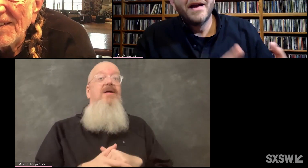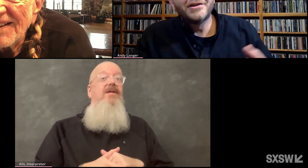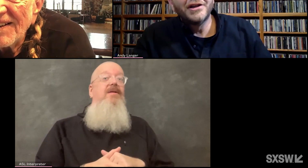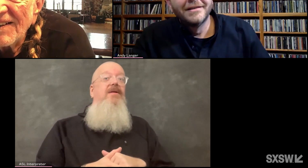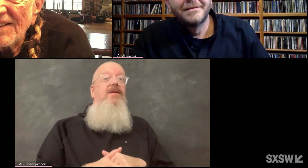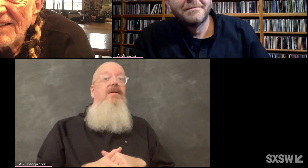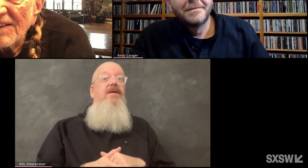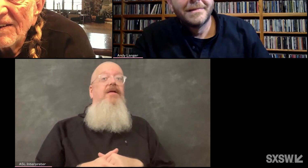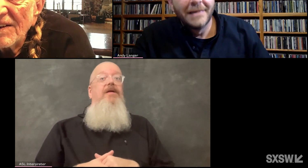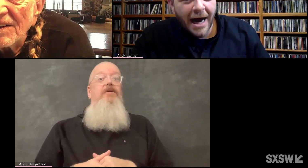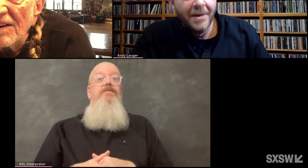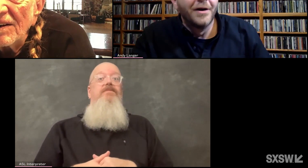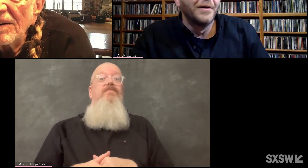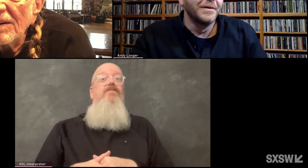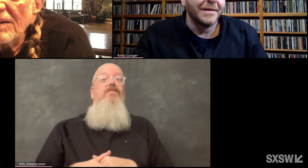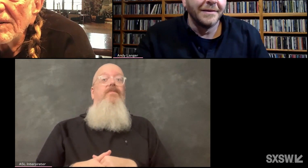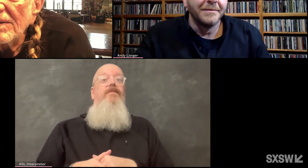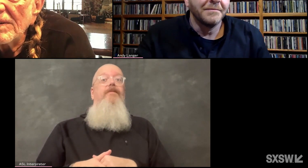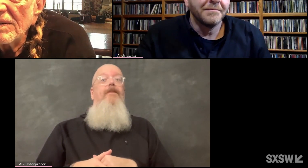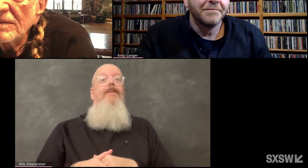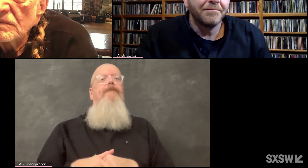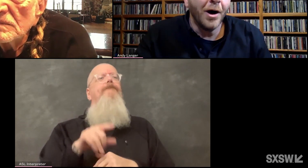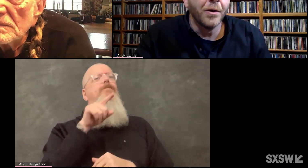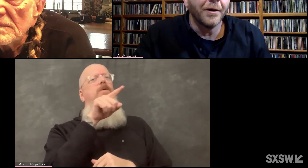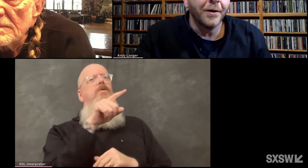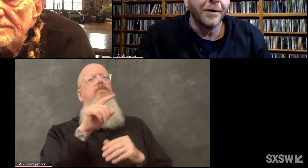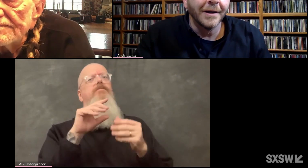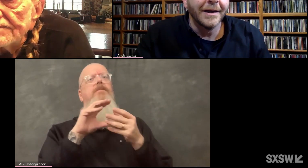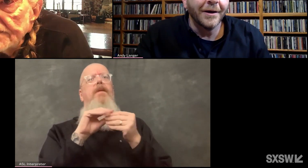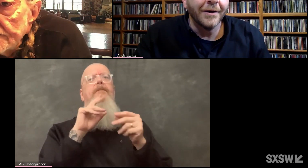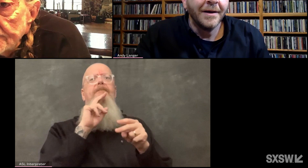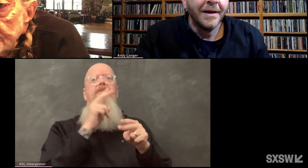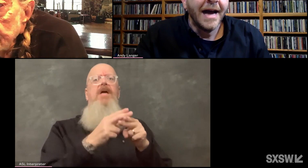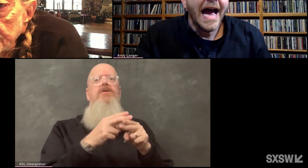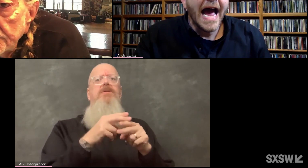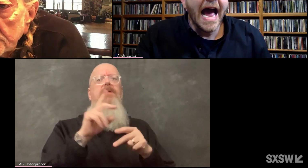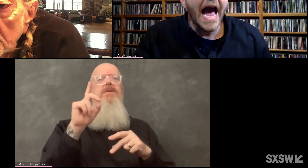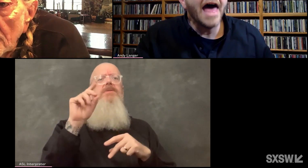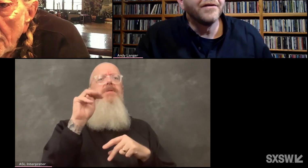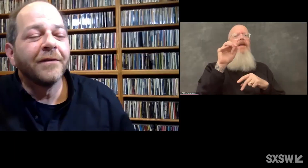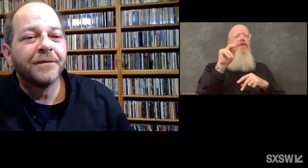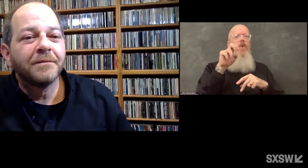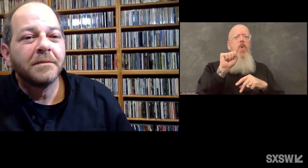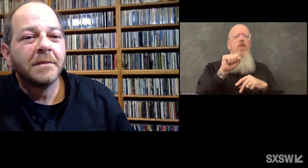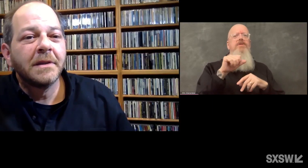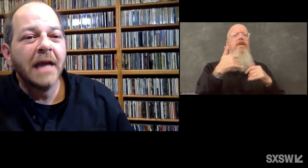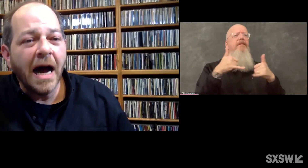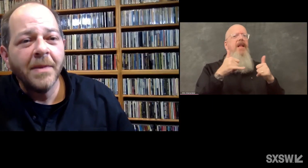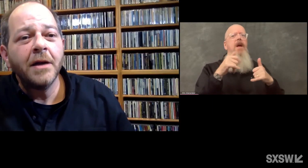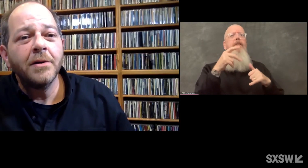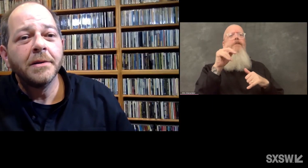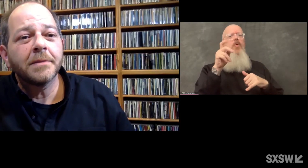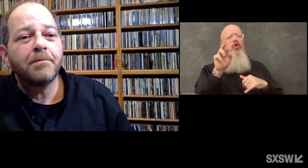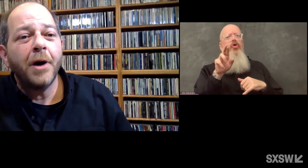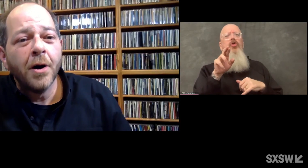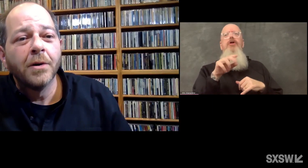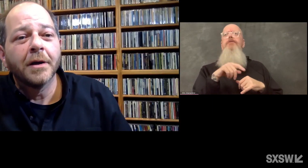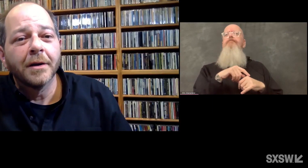You mentioned dominoes and poker earlier. Out of dominoes,